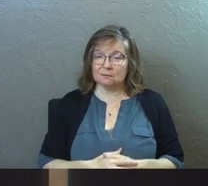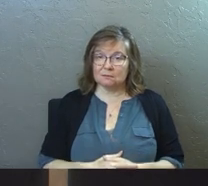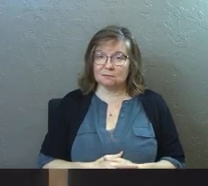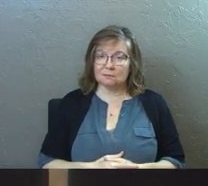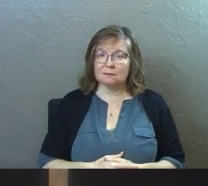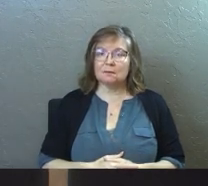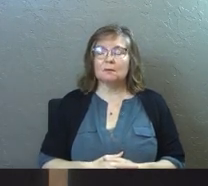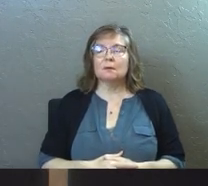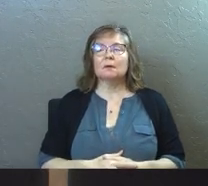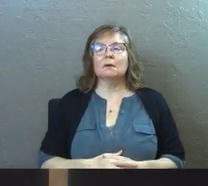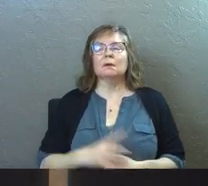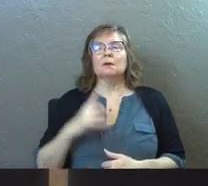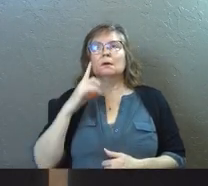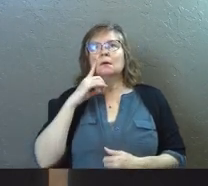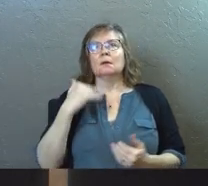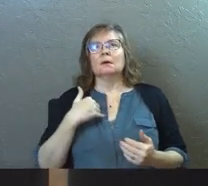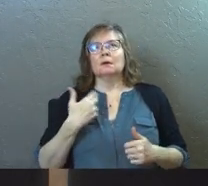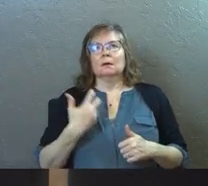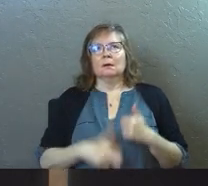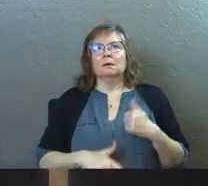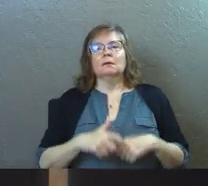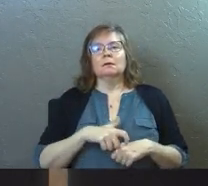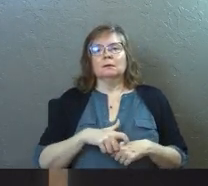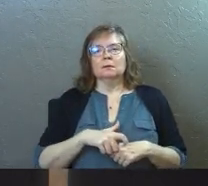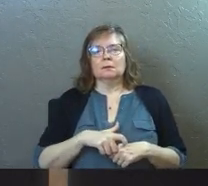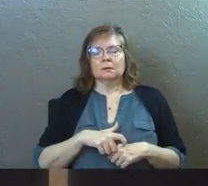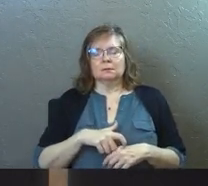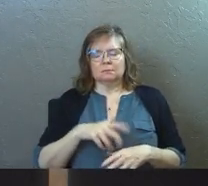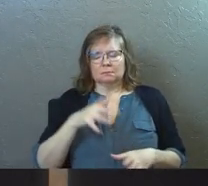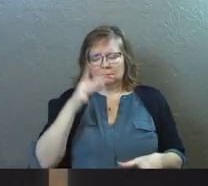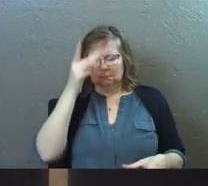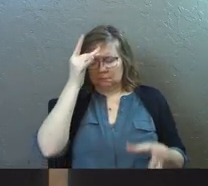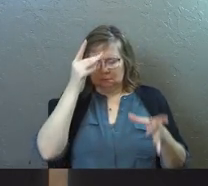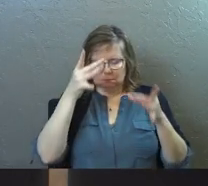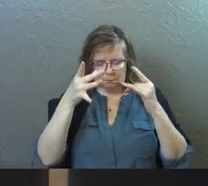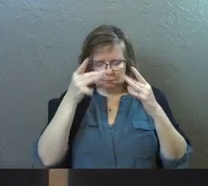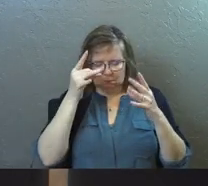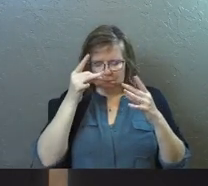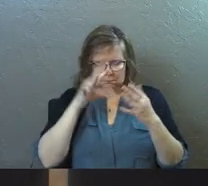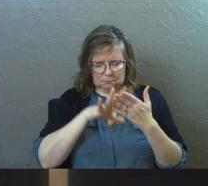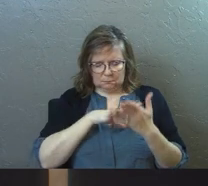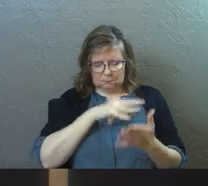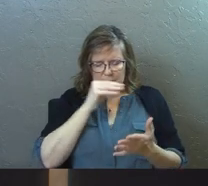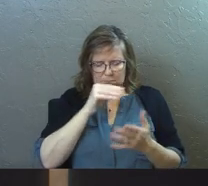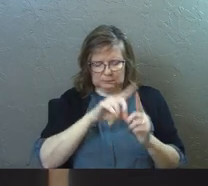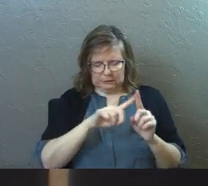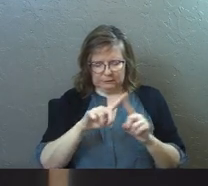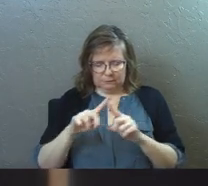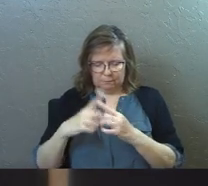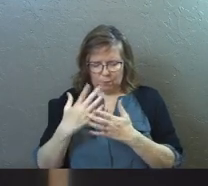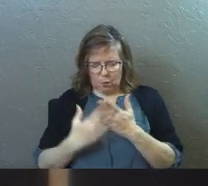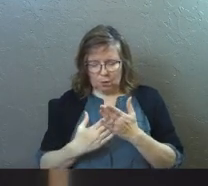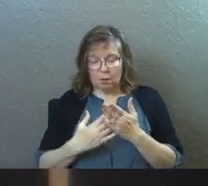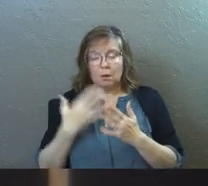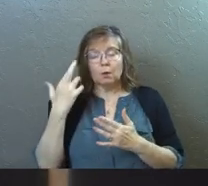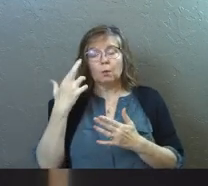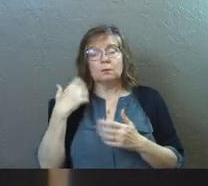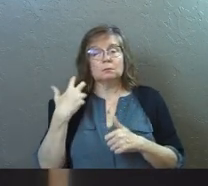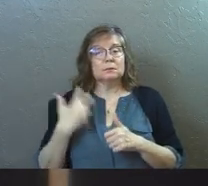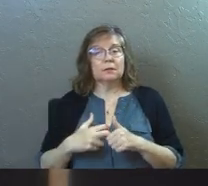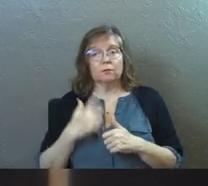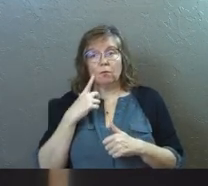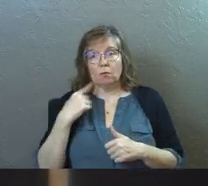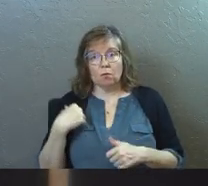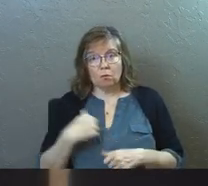And your mind might have a difficult time taking all the different components of Jesus' illustration in. The reason it's